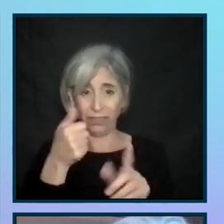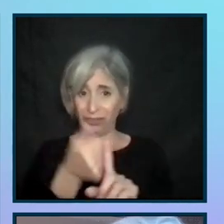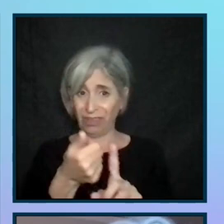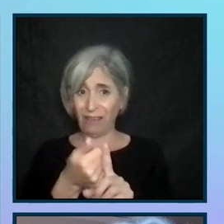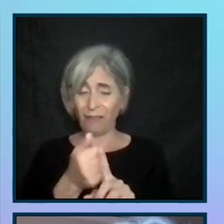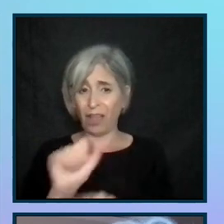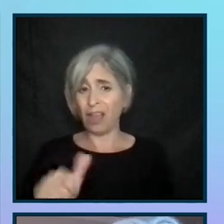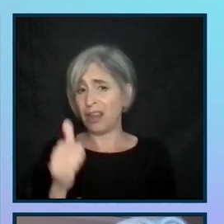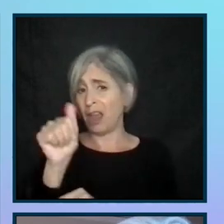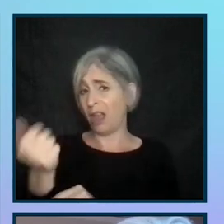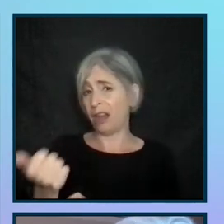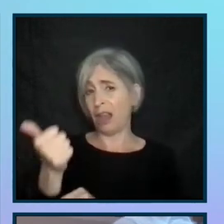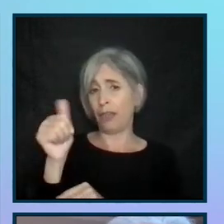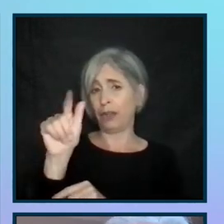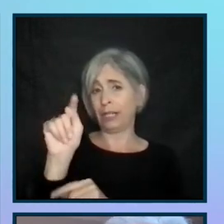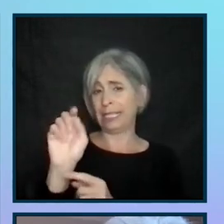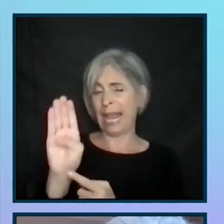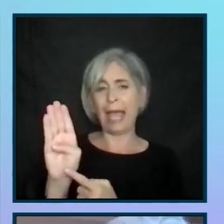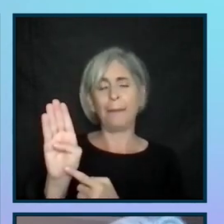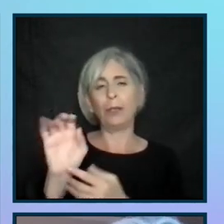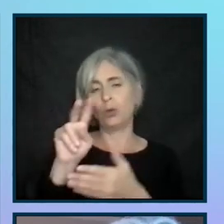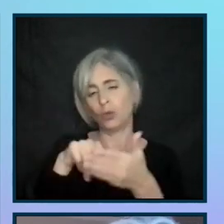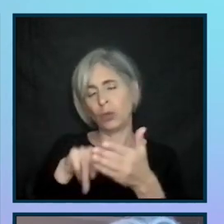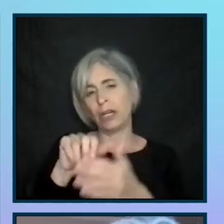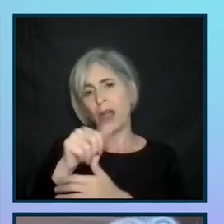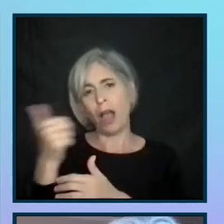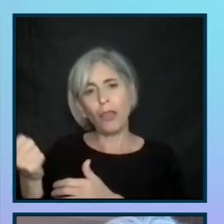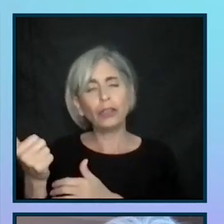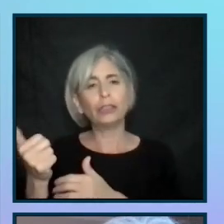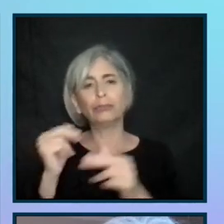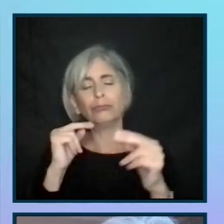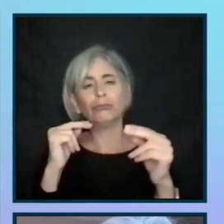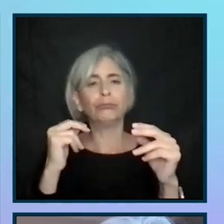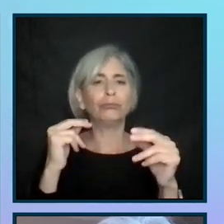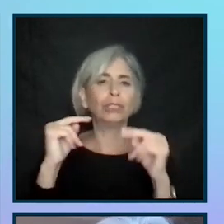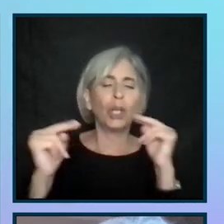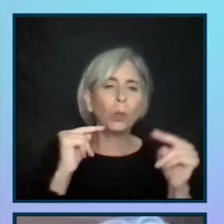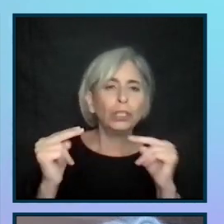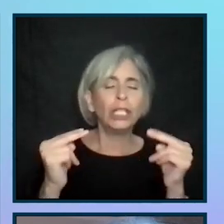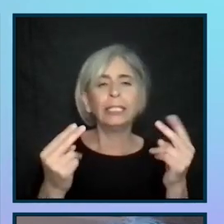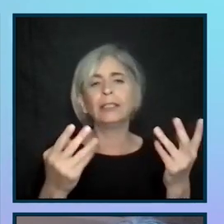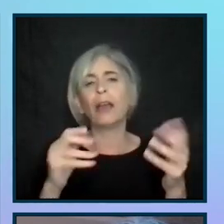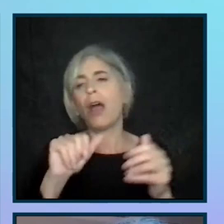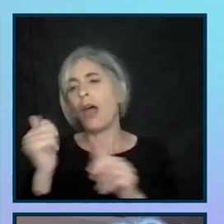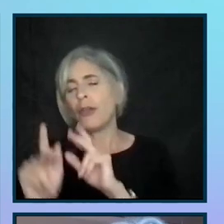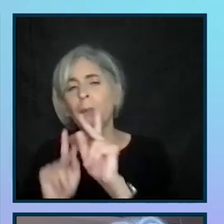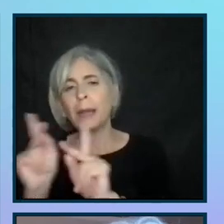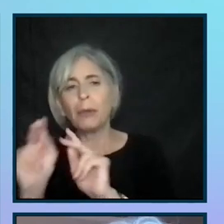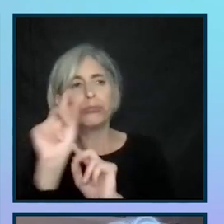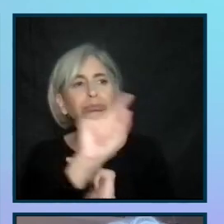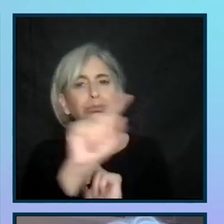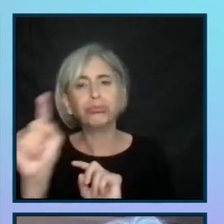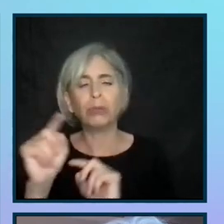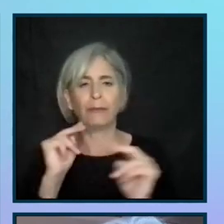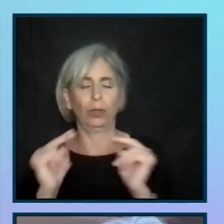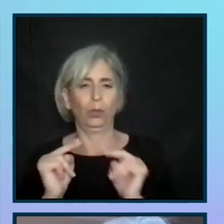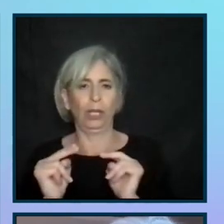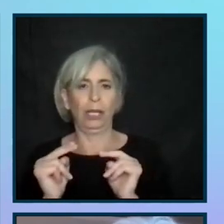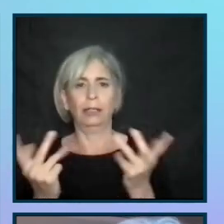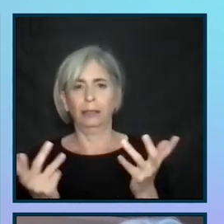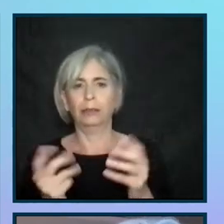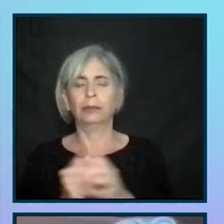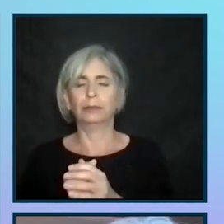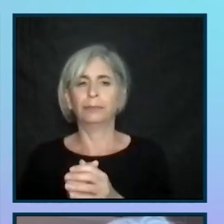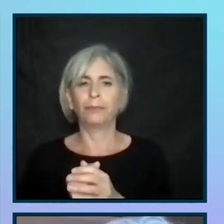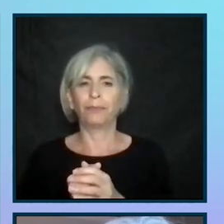tab for where you can read other structured negotiation settlements that other people have negotiated. So drafting the agreement,